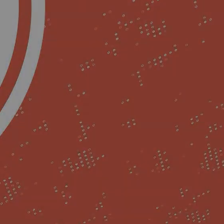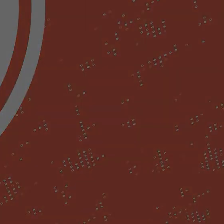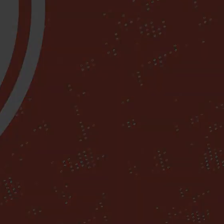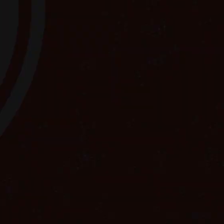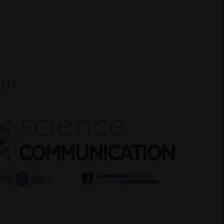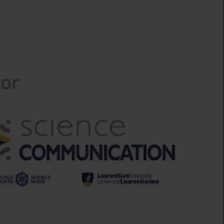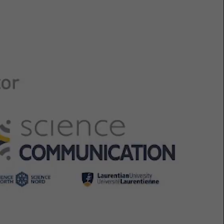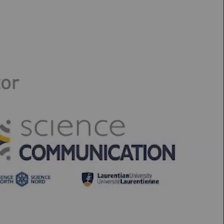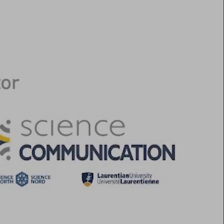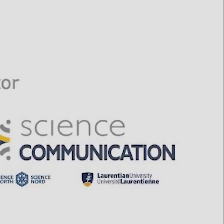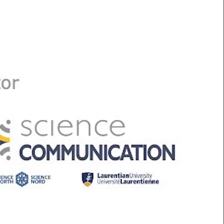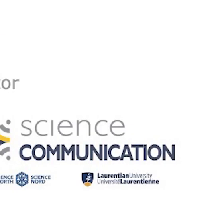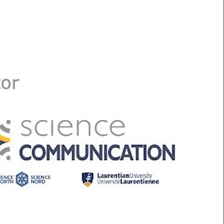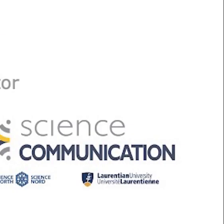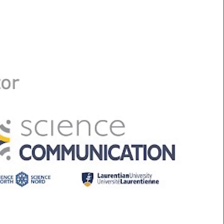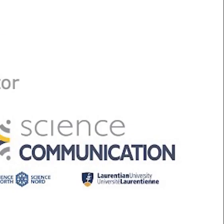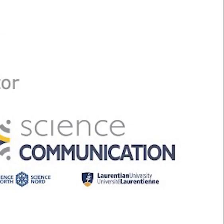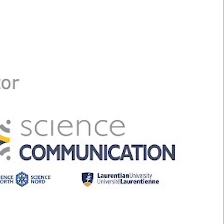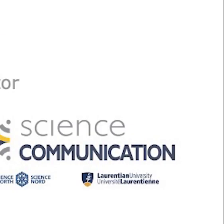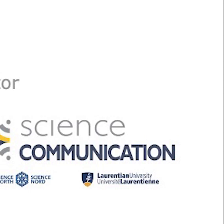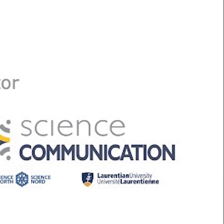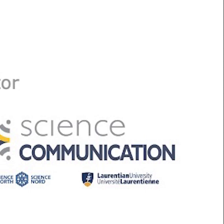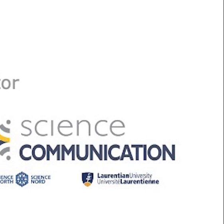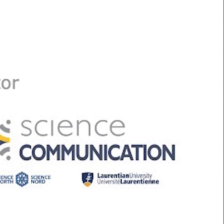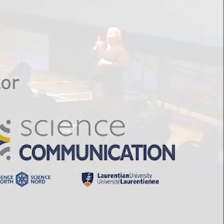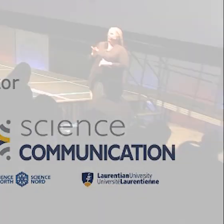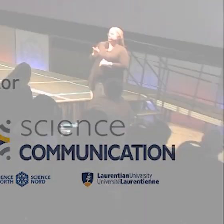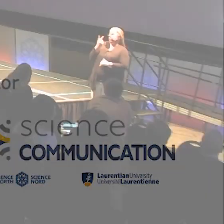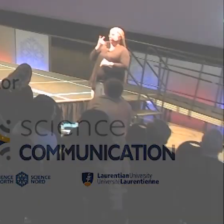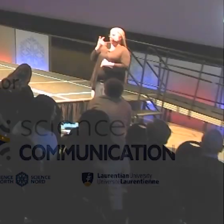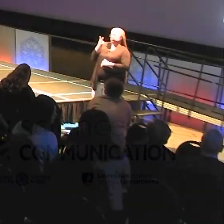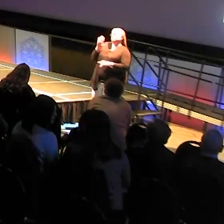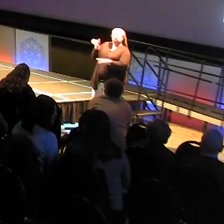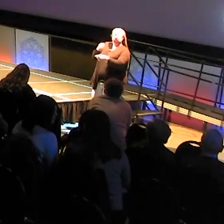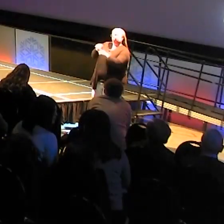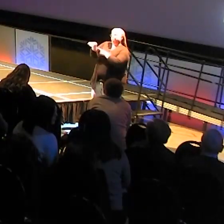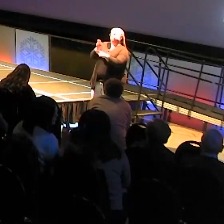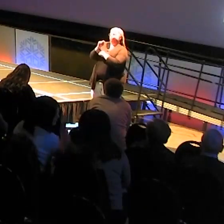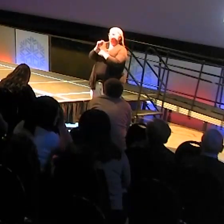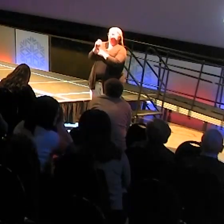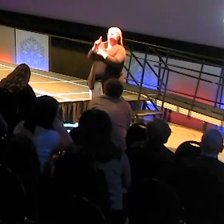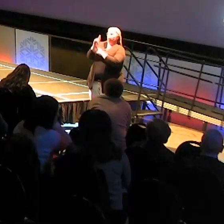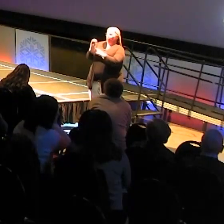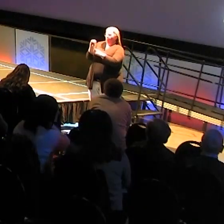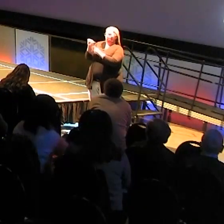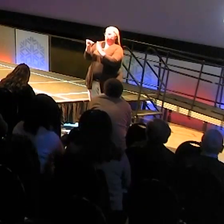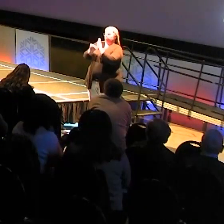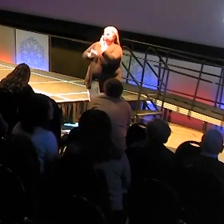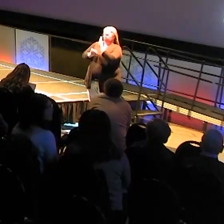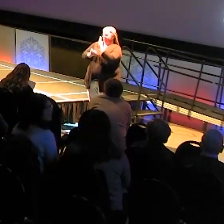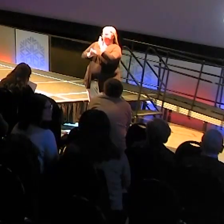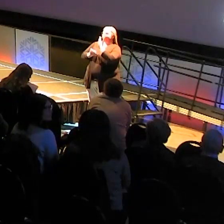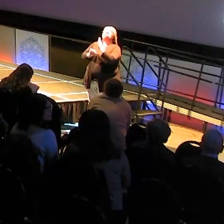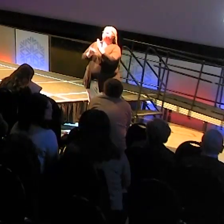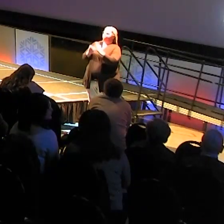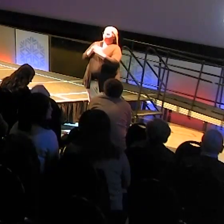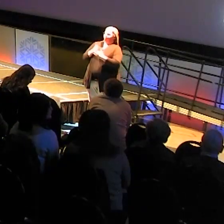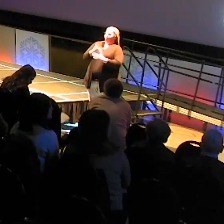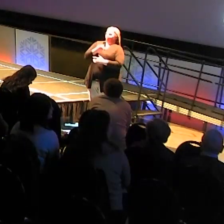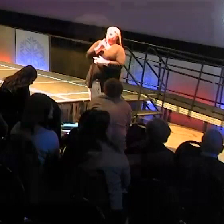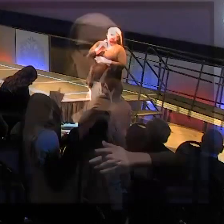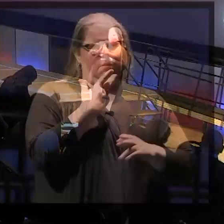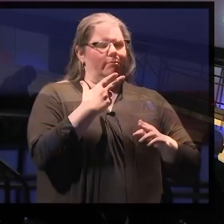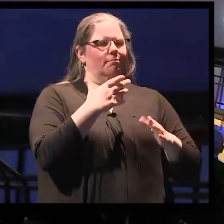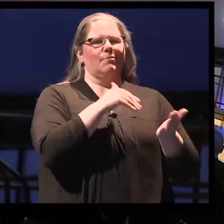Up next, we will hear from two neurosurgeons, Dr. Amparo Wolfe and Dr. Stuart McGregor. Together,